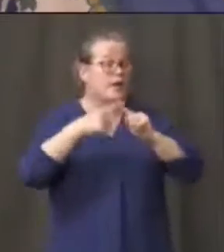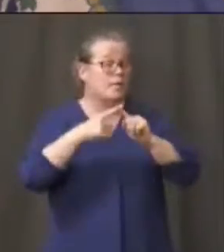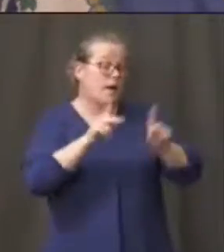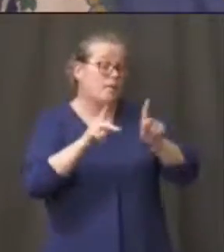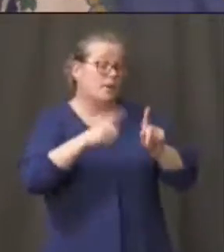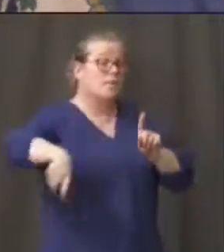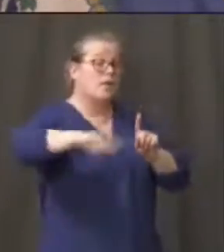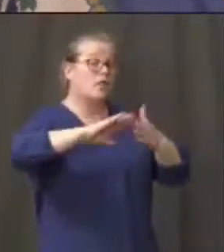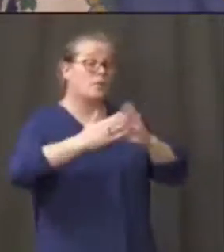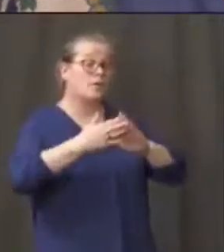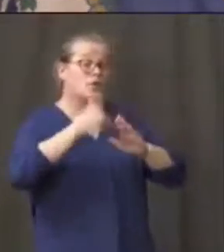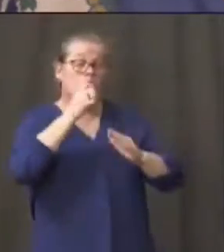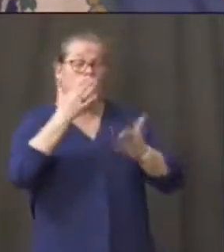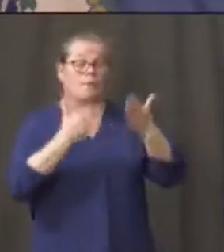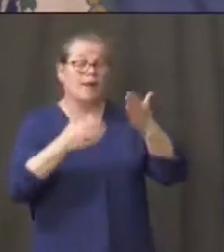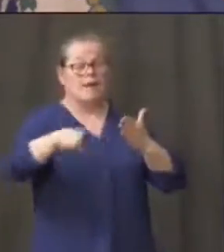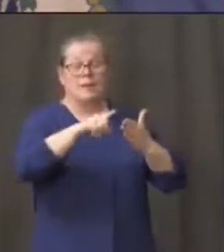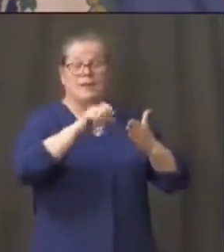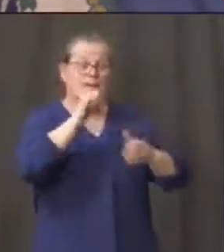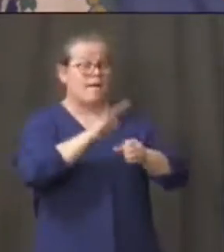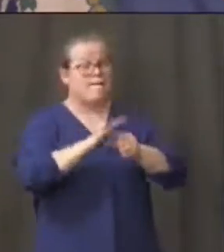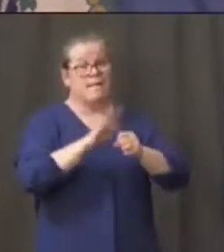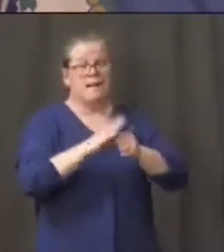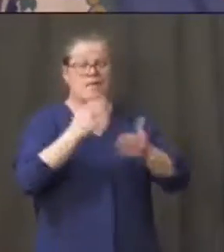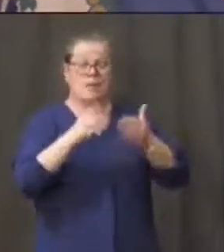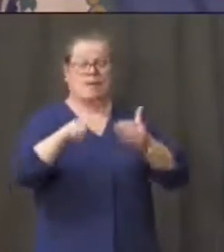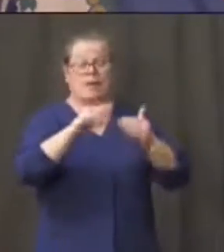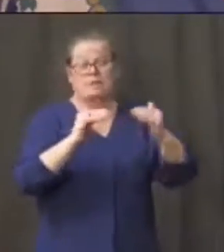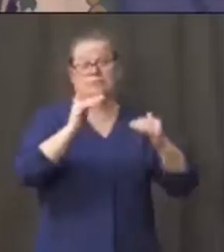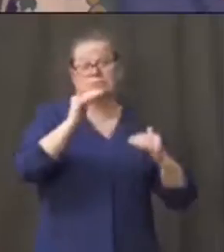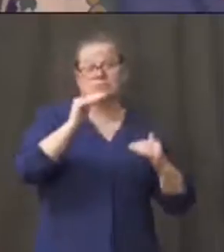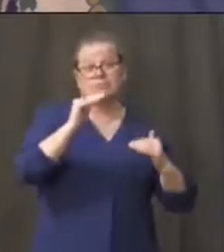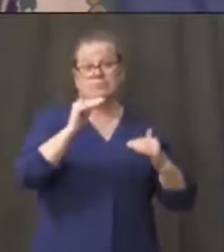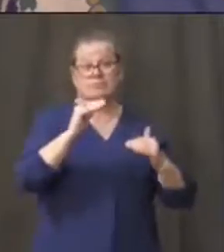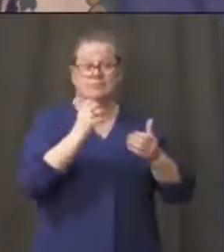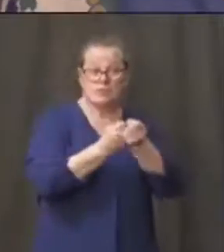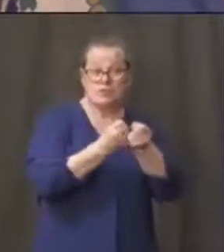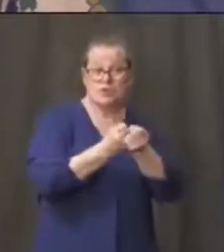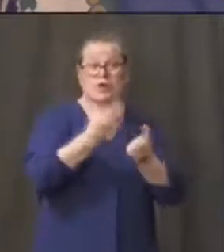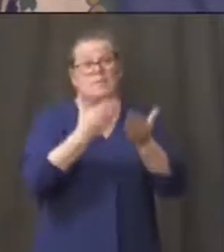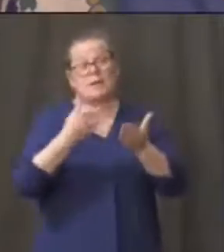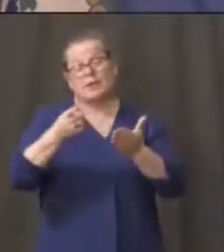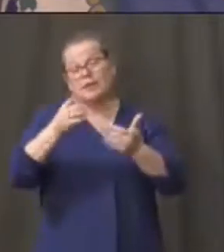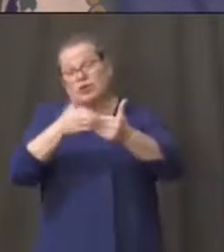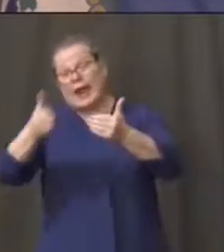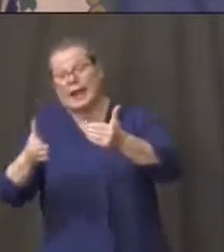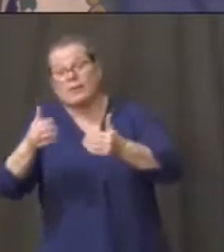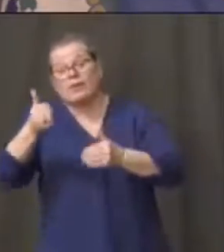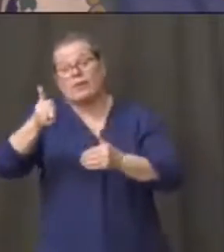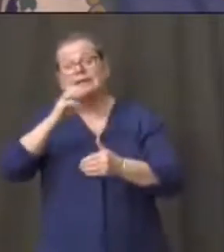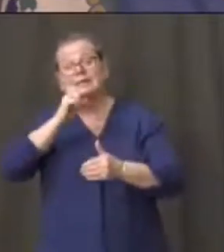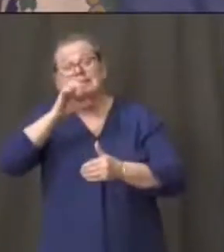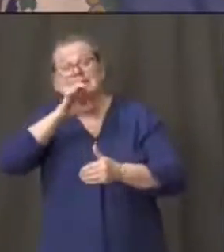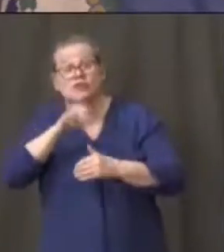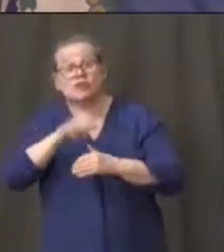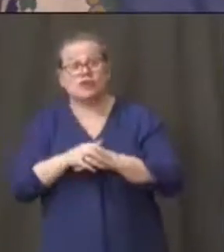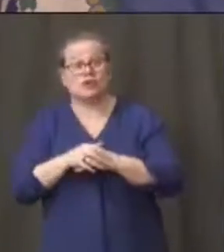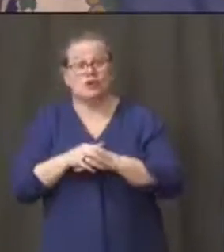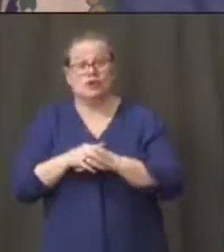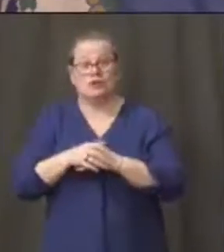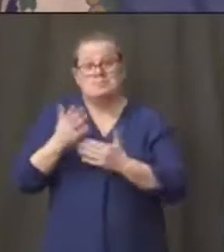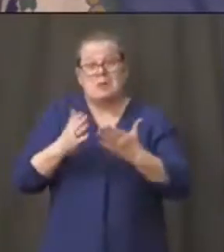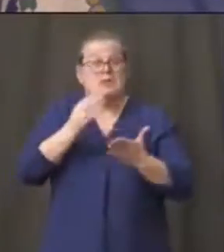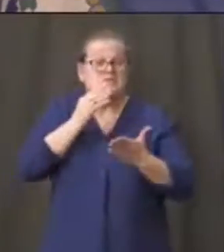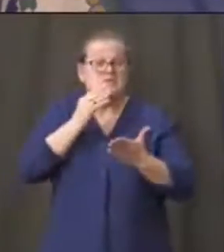community and we do that stick together remember a senior who may be at home drop off a meal for them as well knock and drop